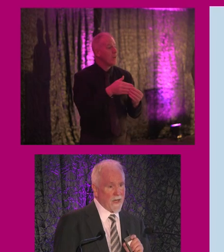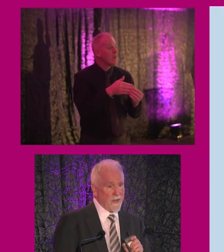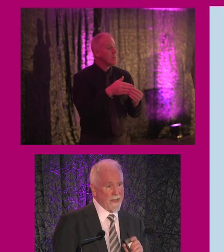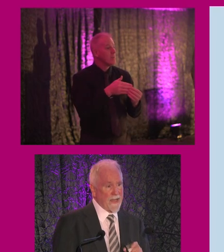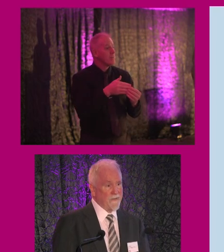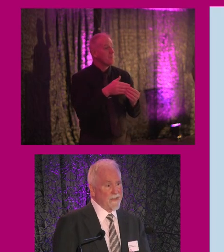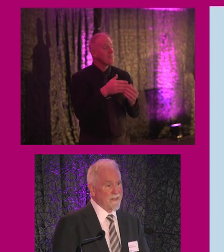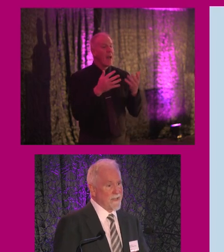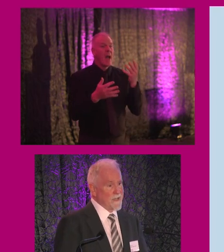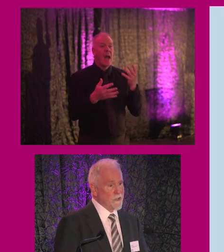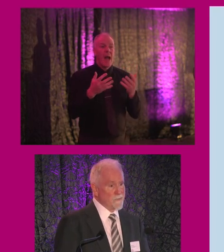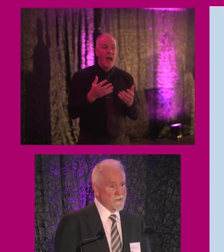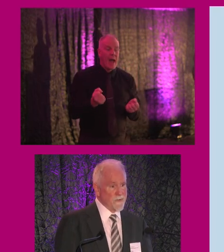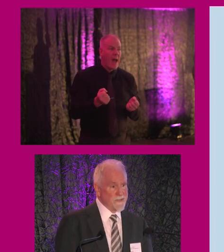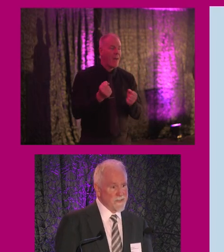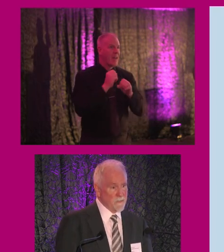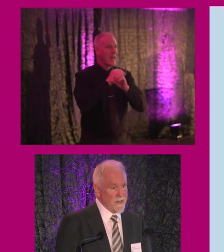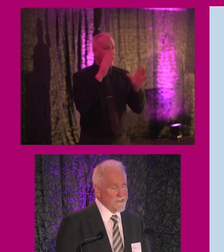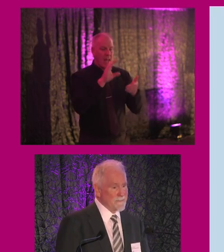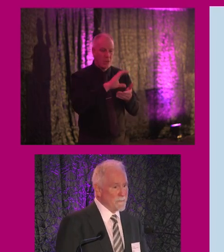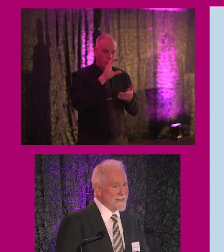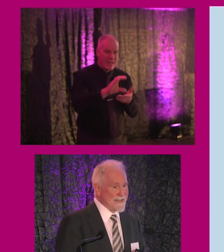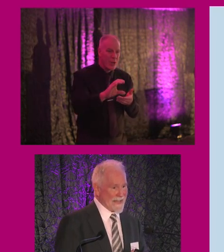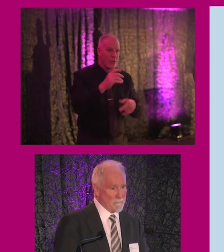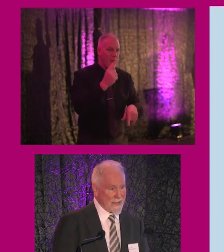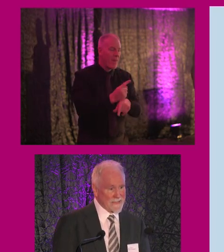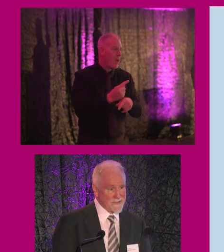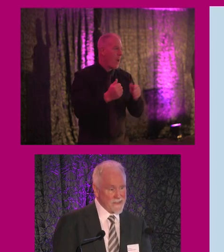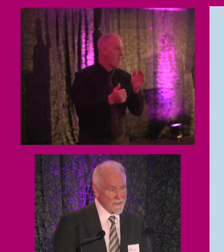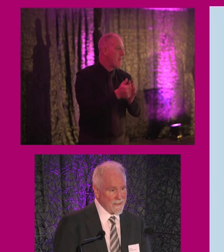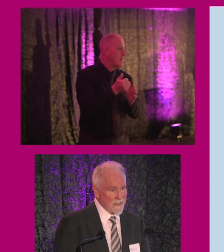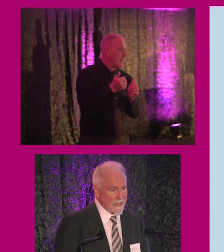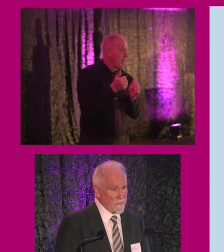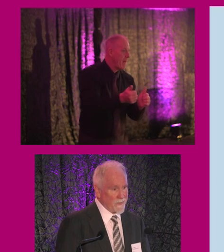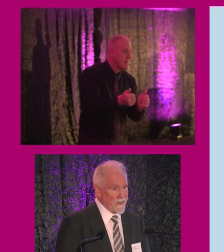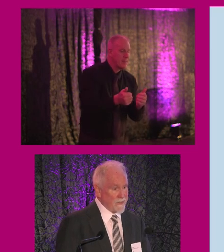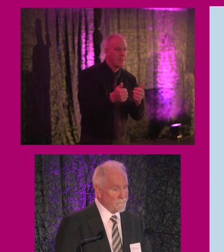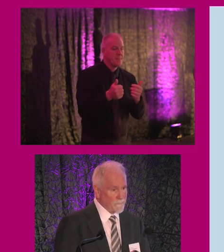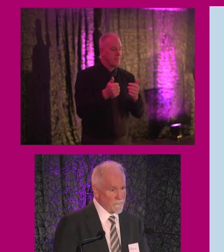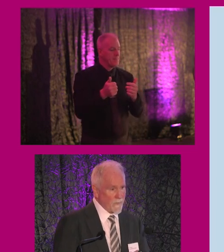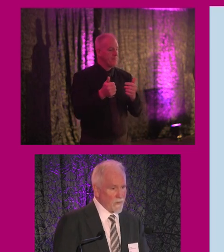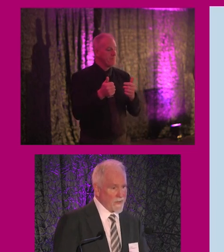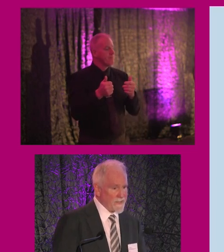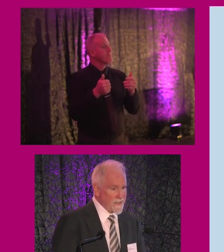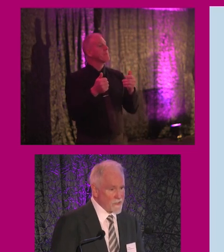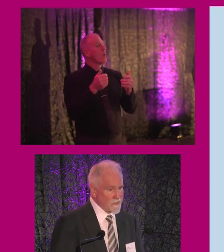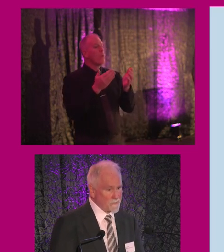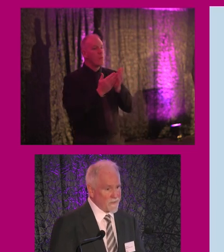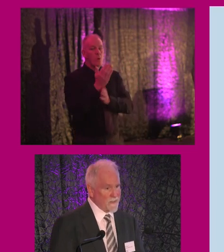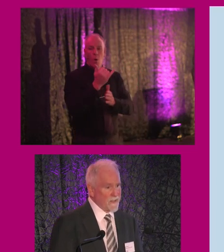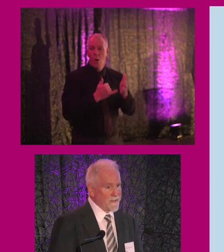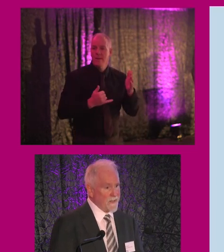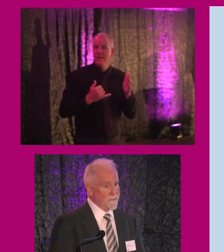on having clear resources in place, building capacity within organisations